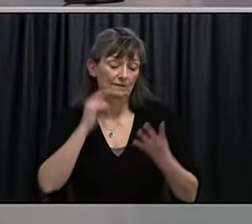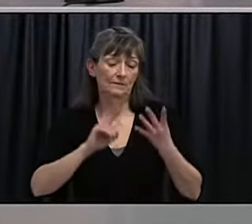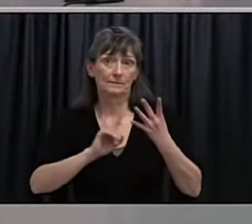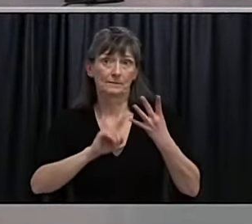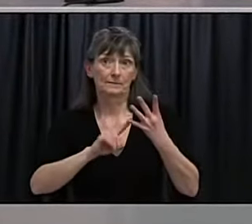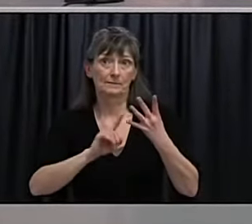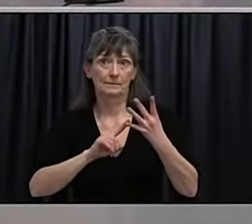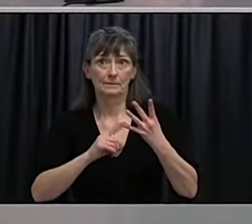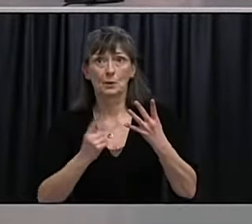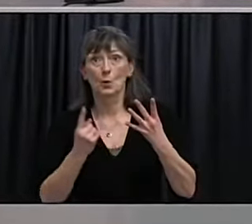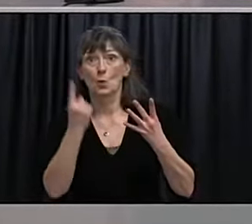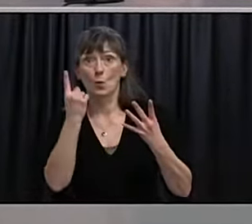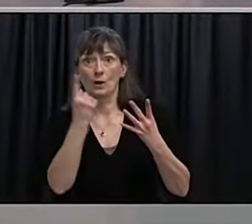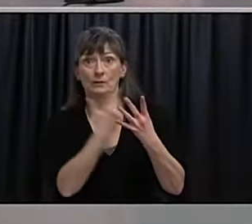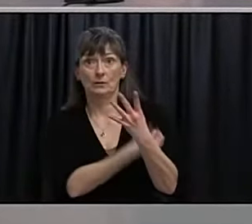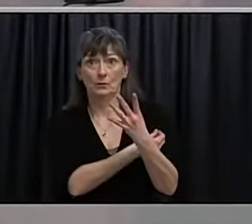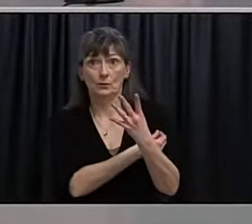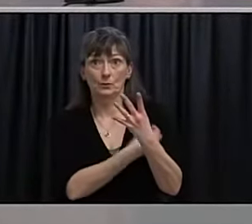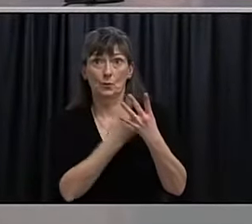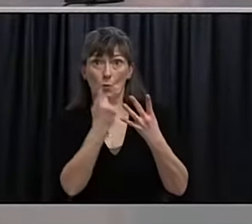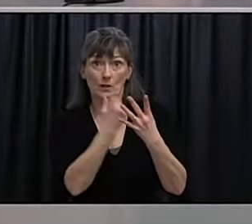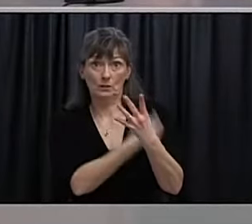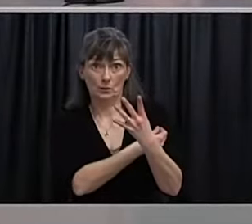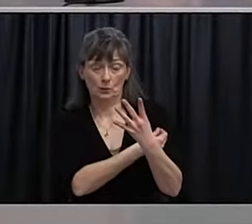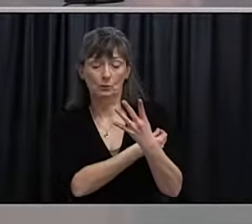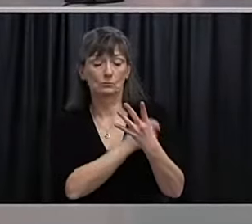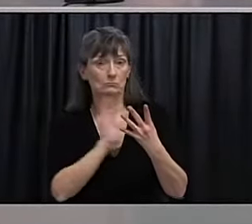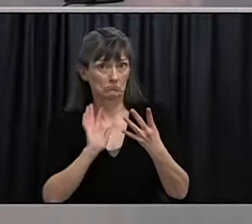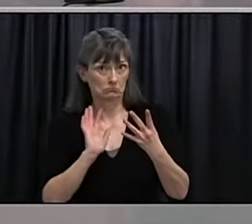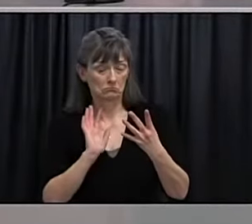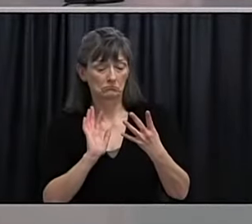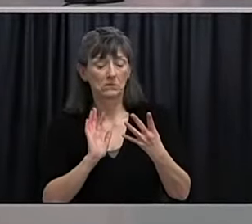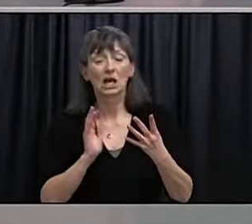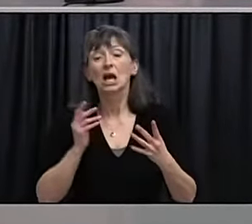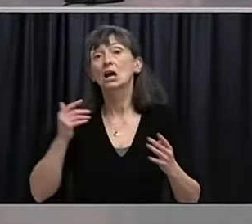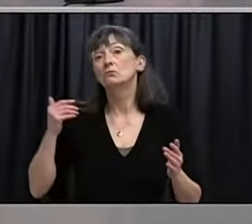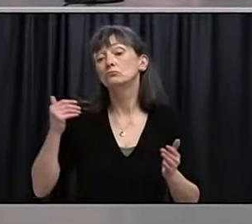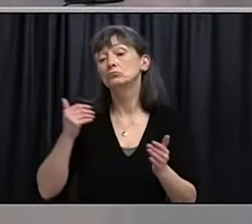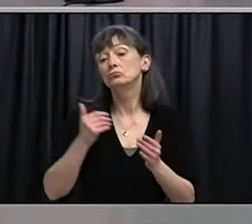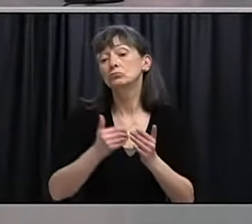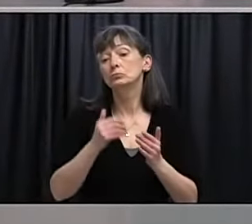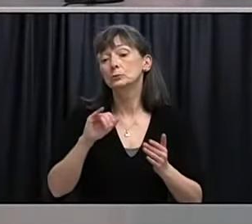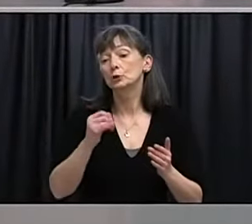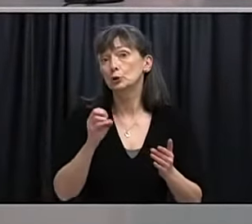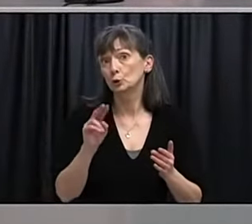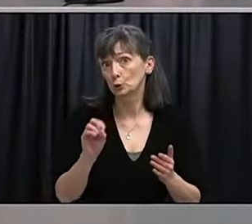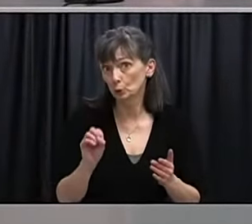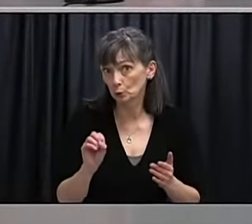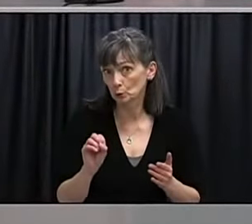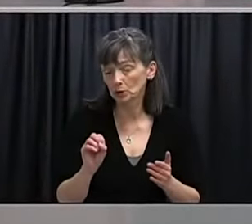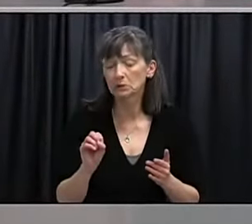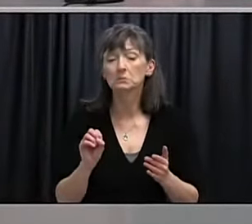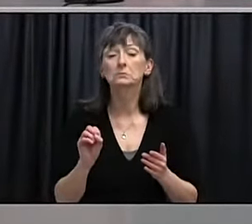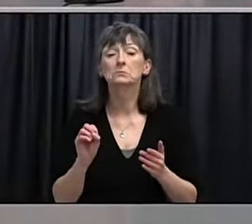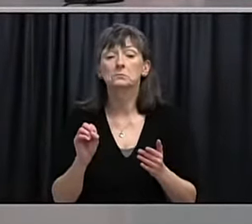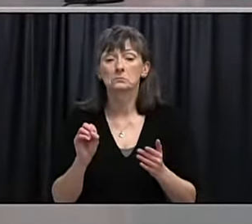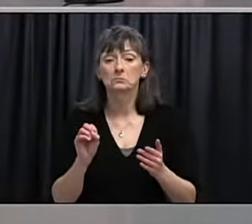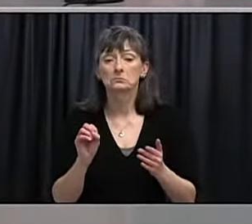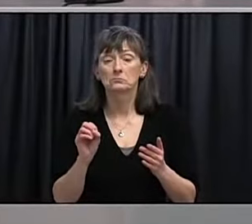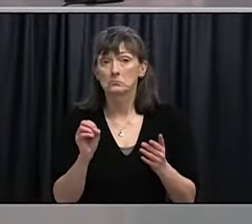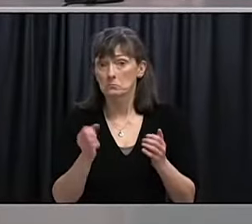dose one, and say we're at a point, you know, towards the end of June, where everyone has received the first dose of the vaccine,